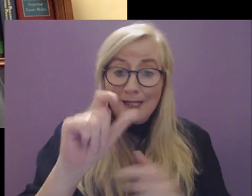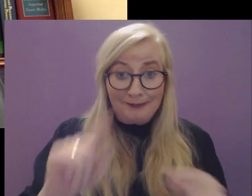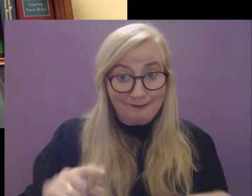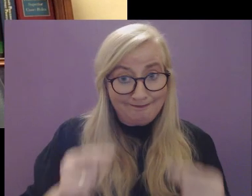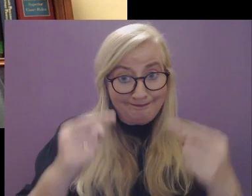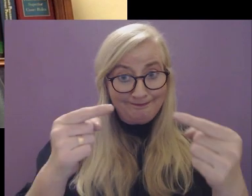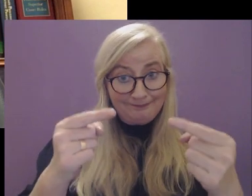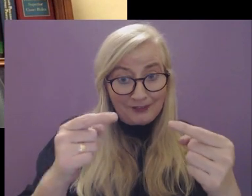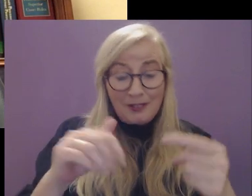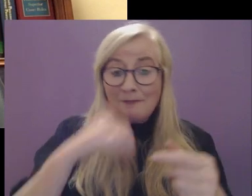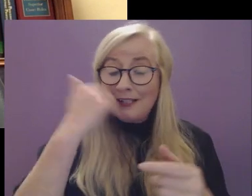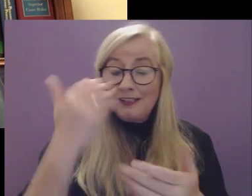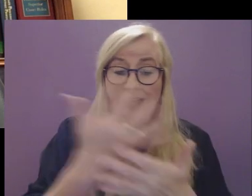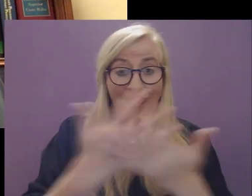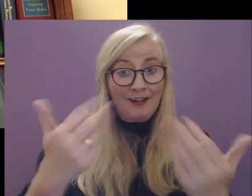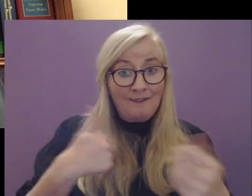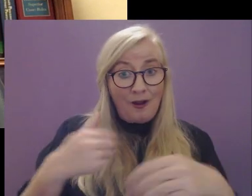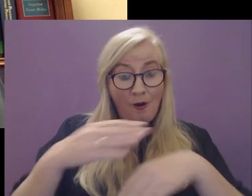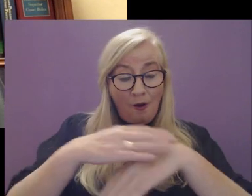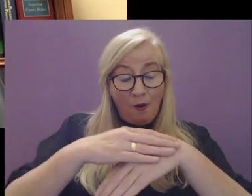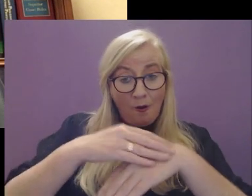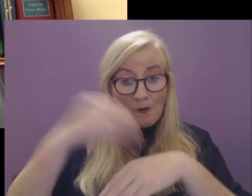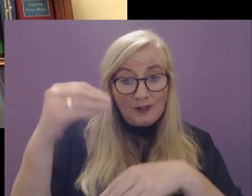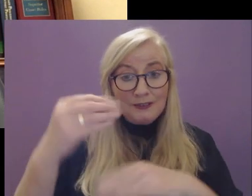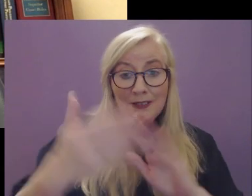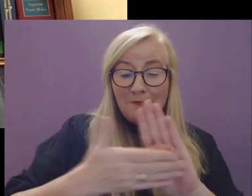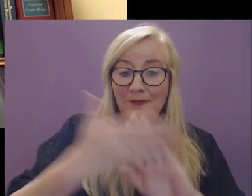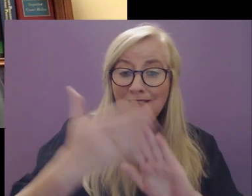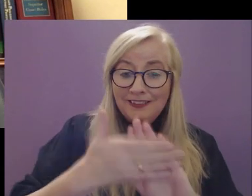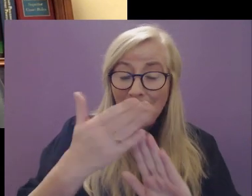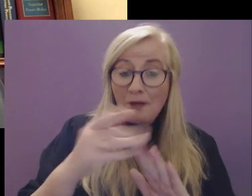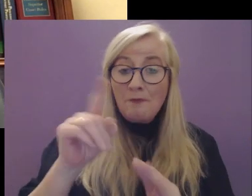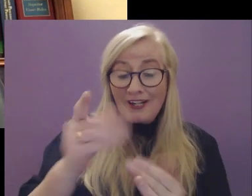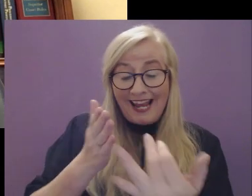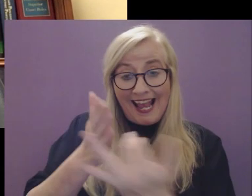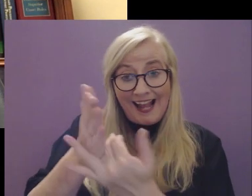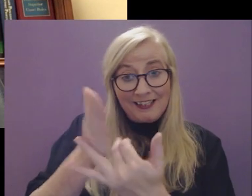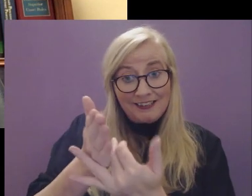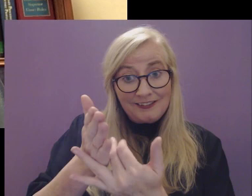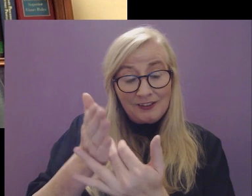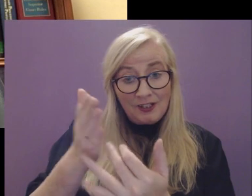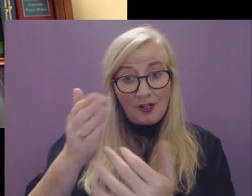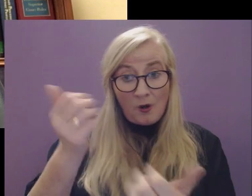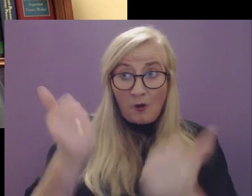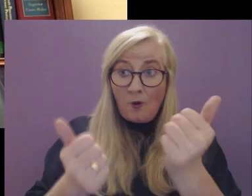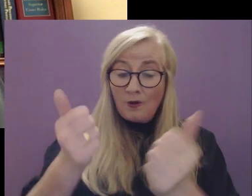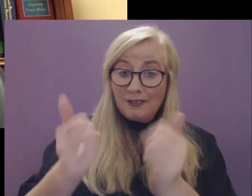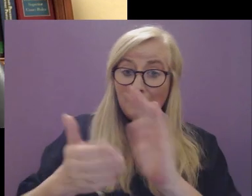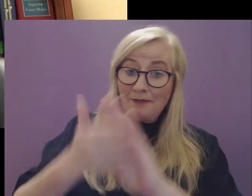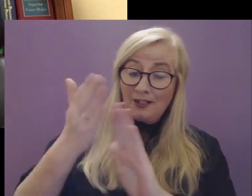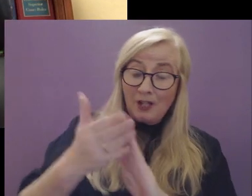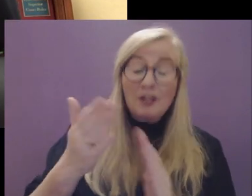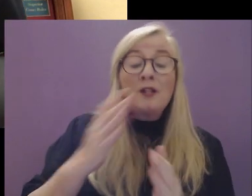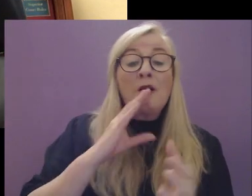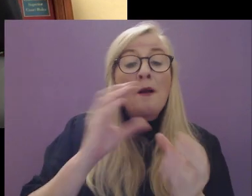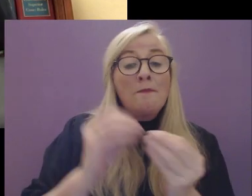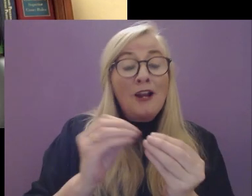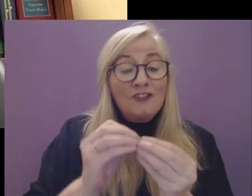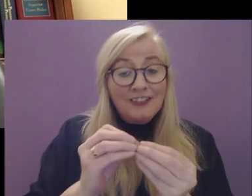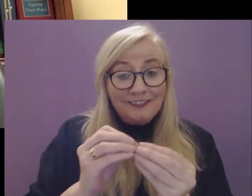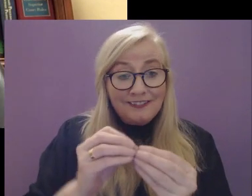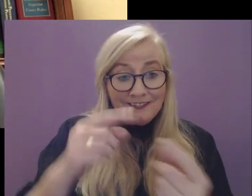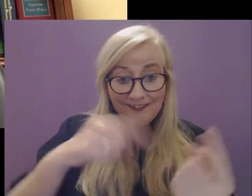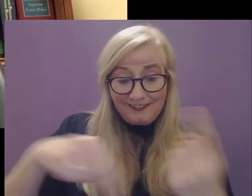challenge given the nature of many of our older buildings. On the issue of access to court buildings, it is worth mentioning that the Criminal